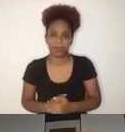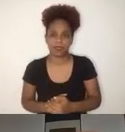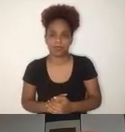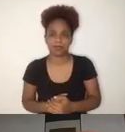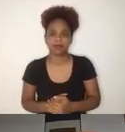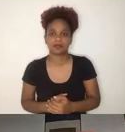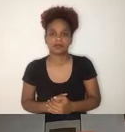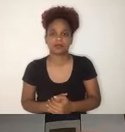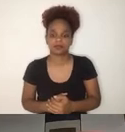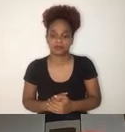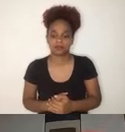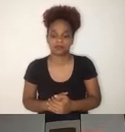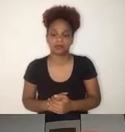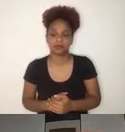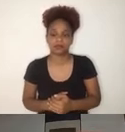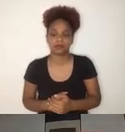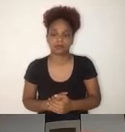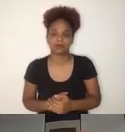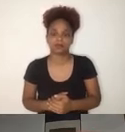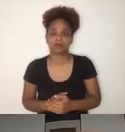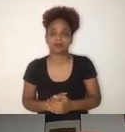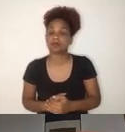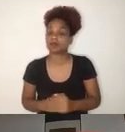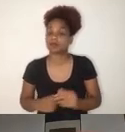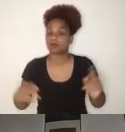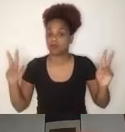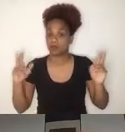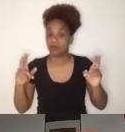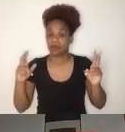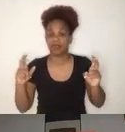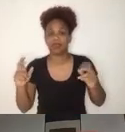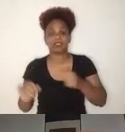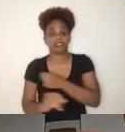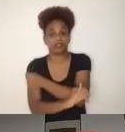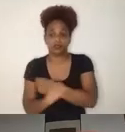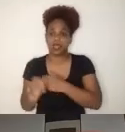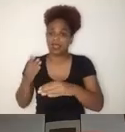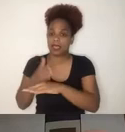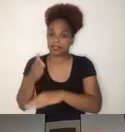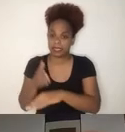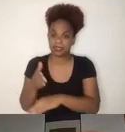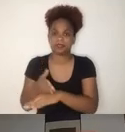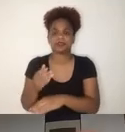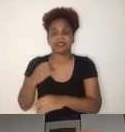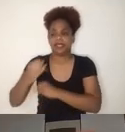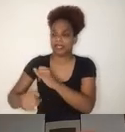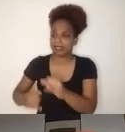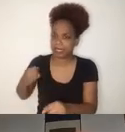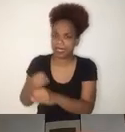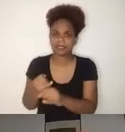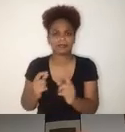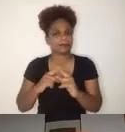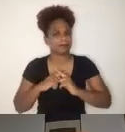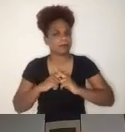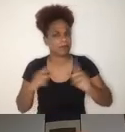infrastructure, access to computers, connectivity to the internet. The second digital divide